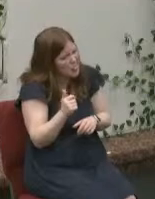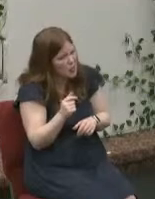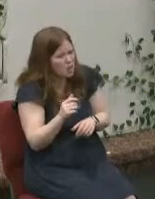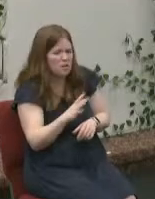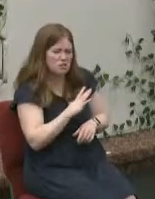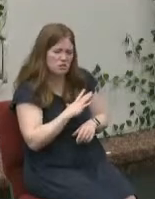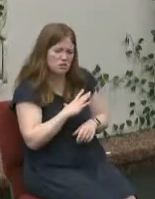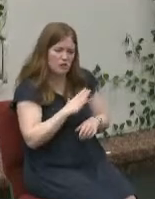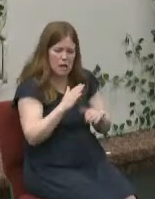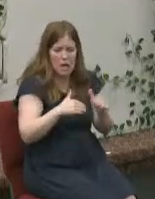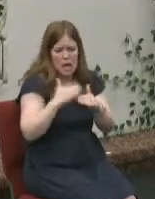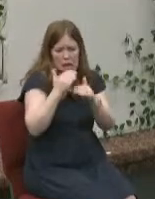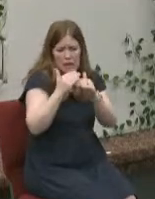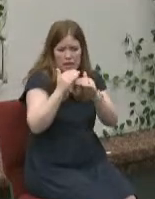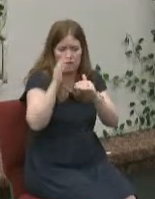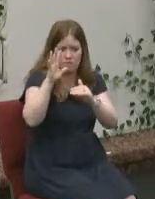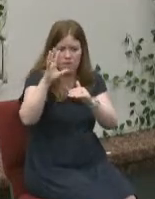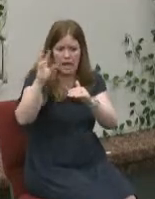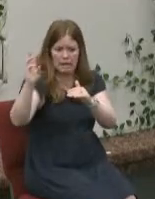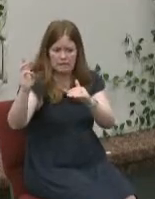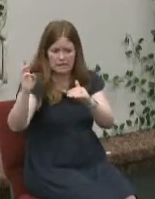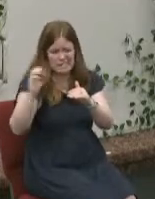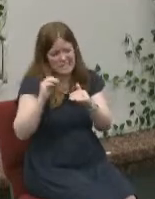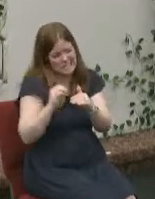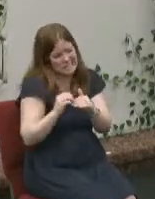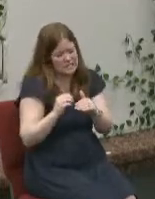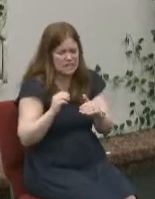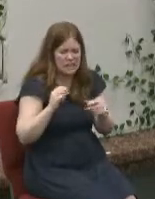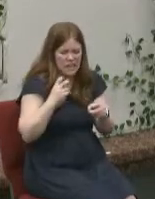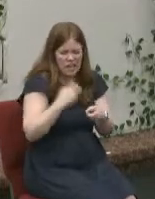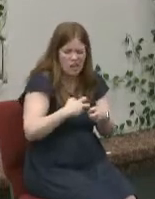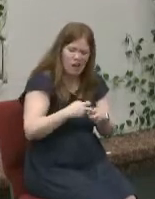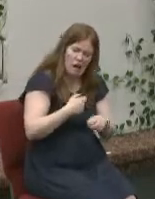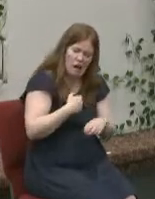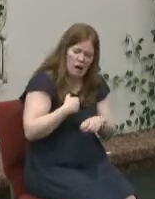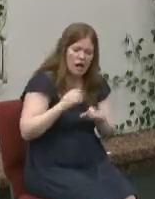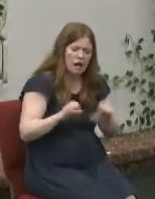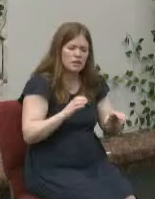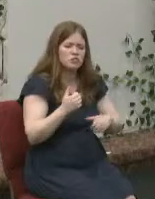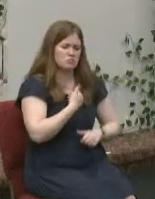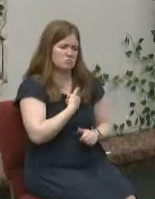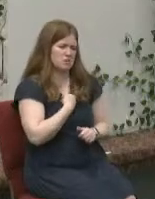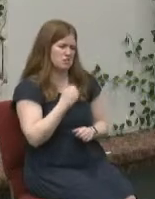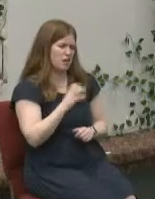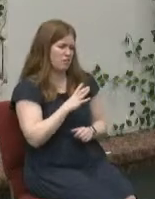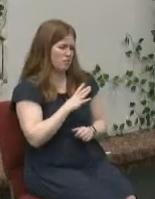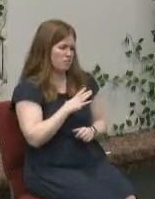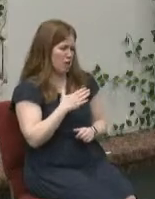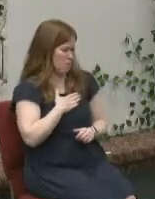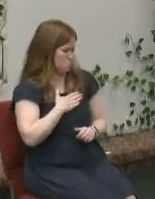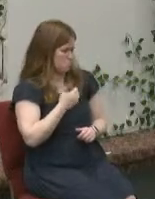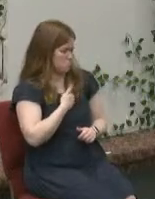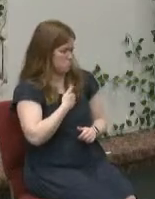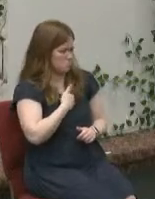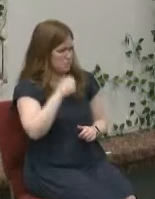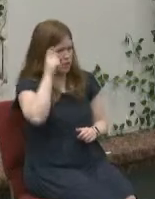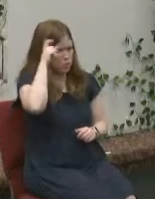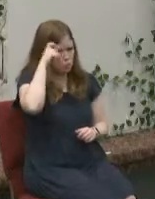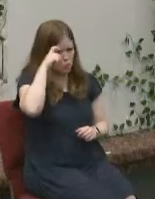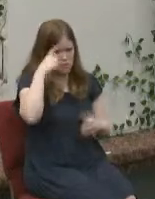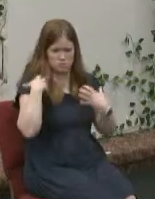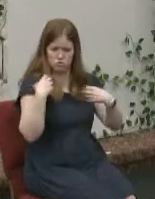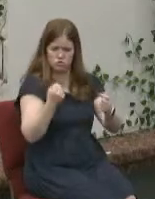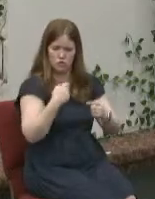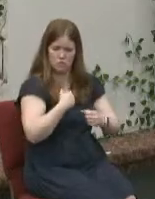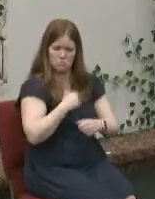put is not too far off out of your range to handle you can work through it on your own your own wisdom your own strength but